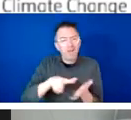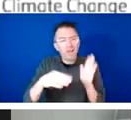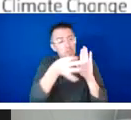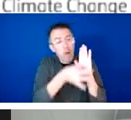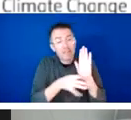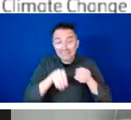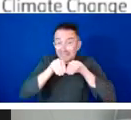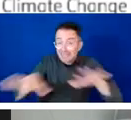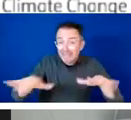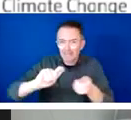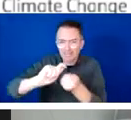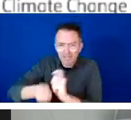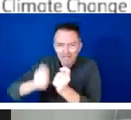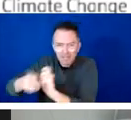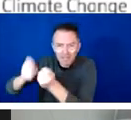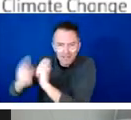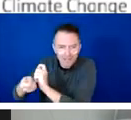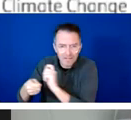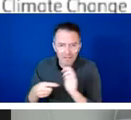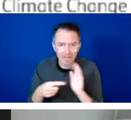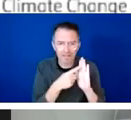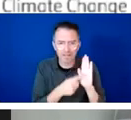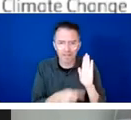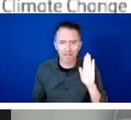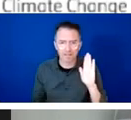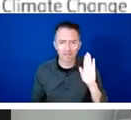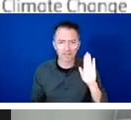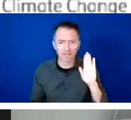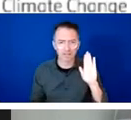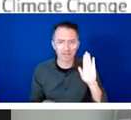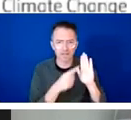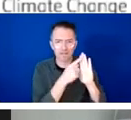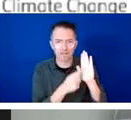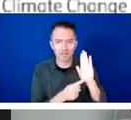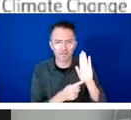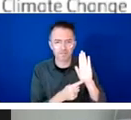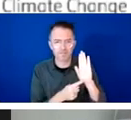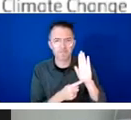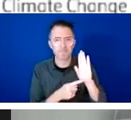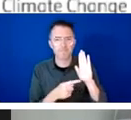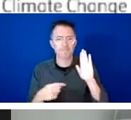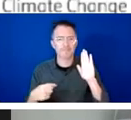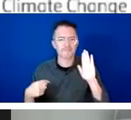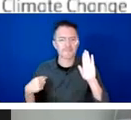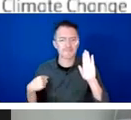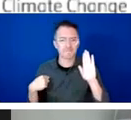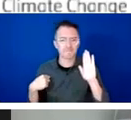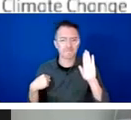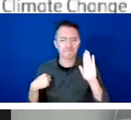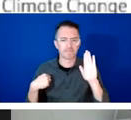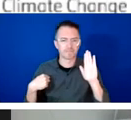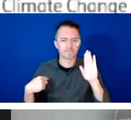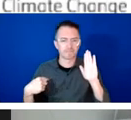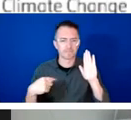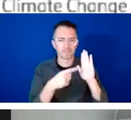thank the UNFPA offices that have helped us to integrate these